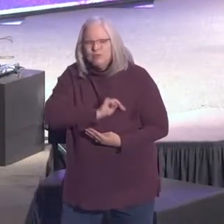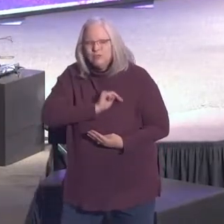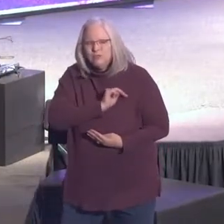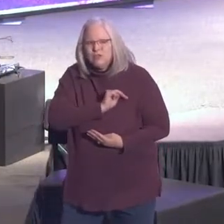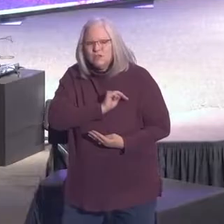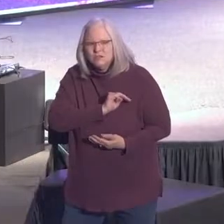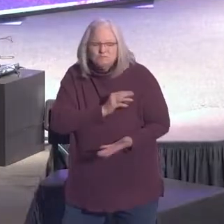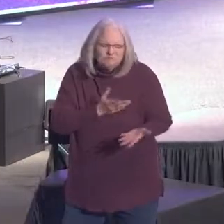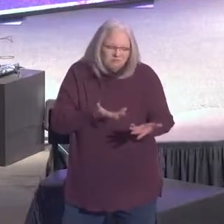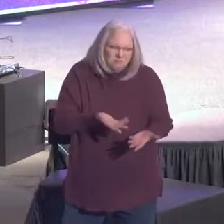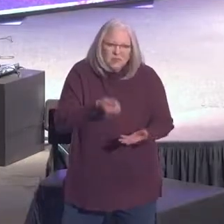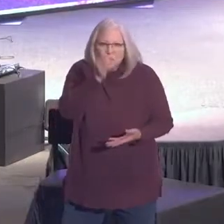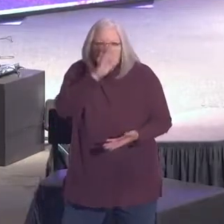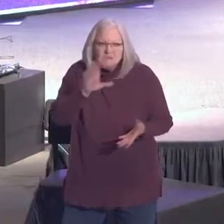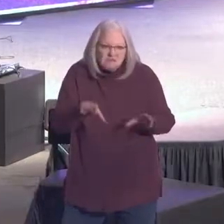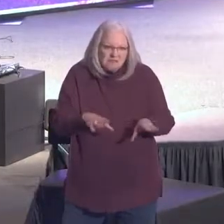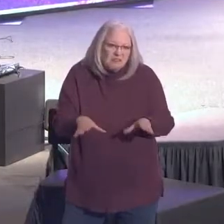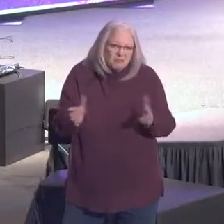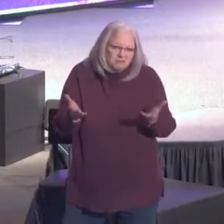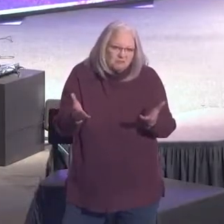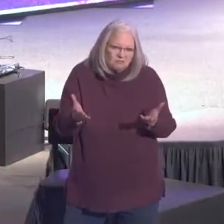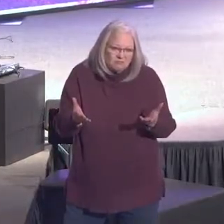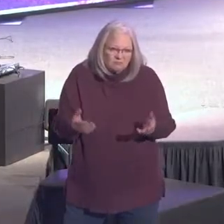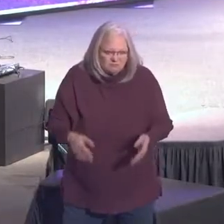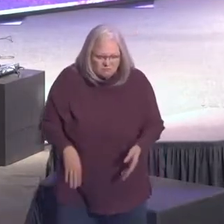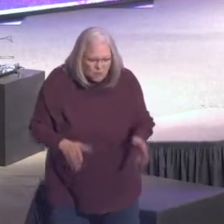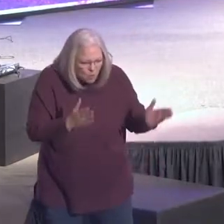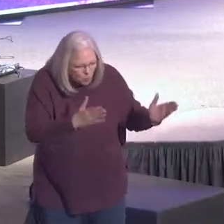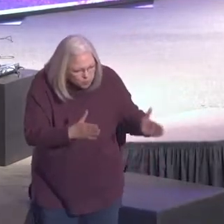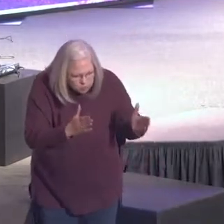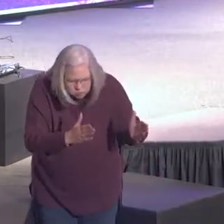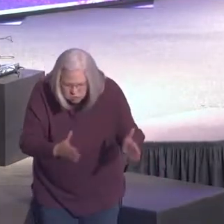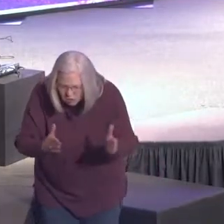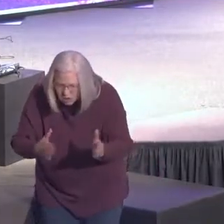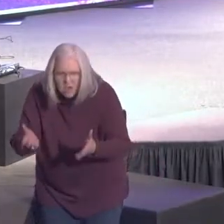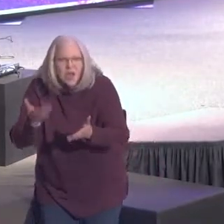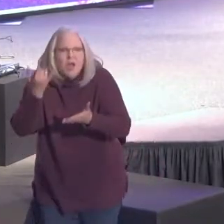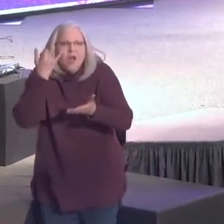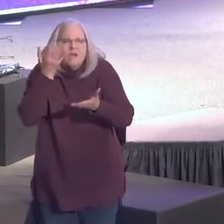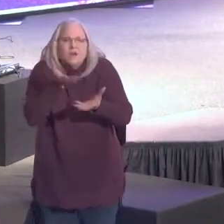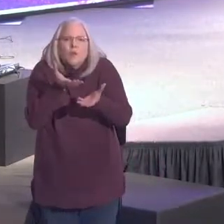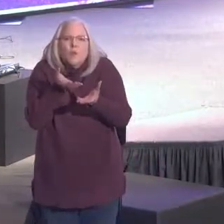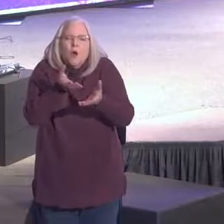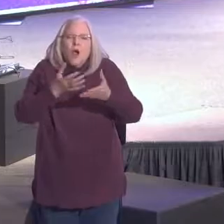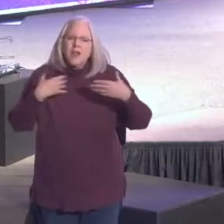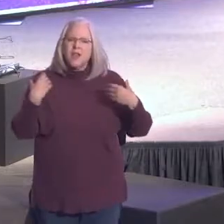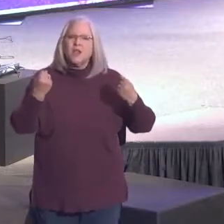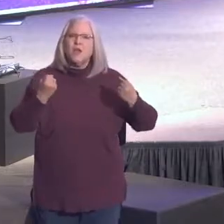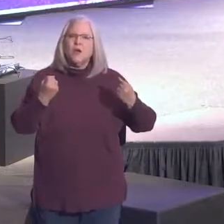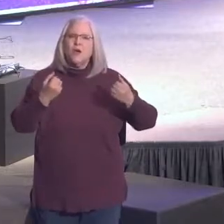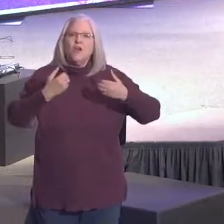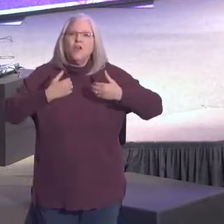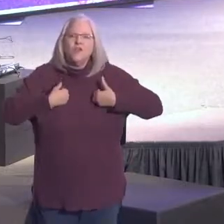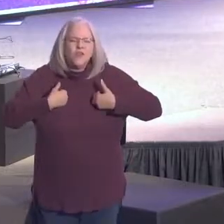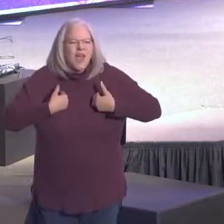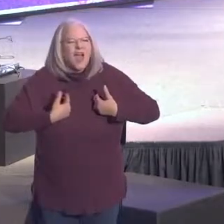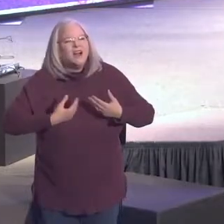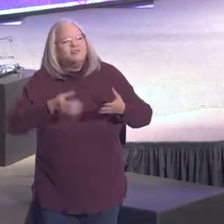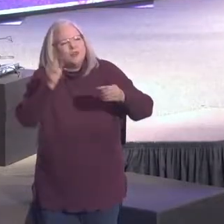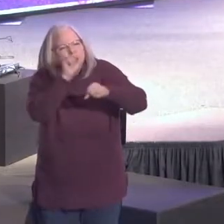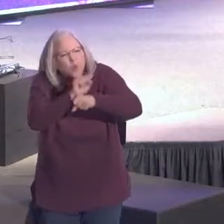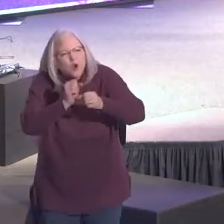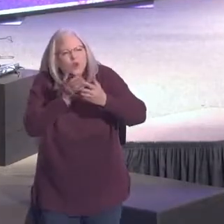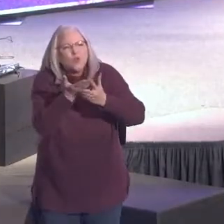It's what he does. But it's a process. If we want to heal, we have to deal. And I don't know what that means.